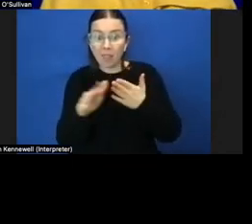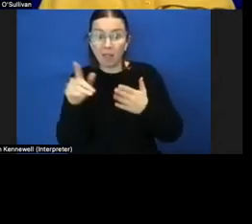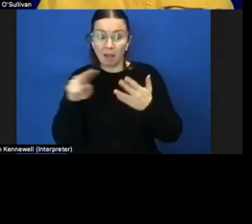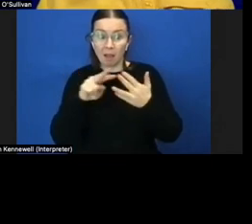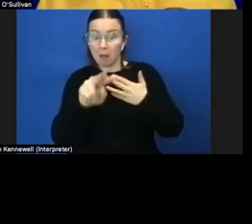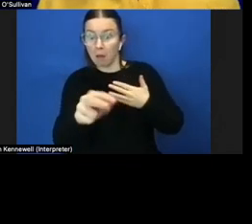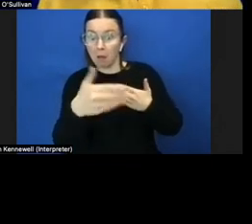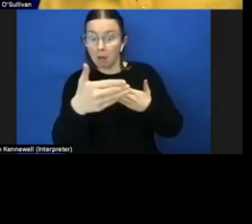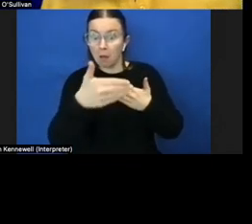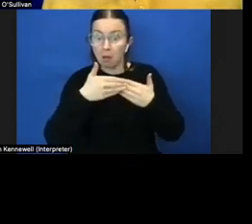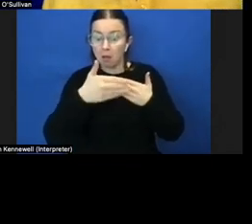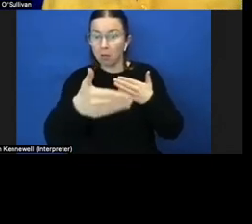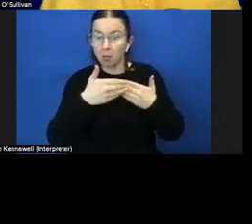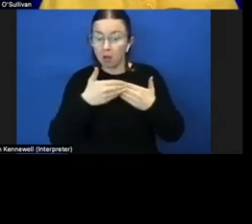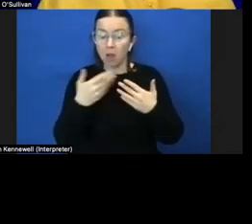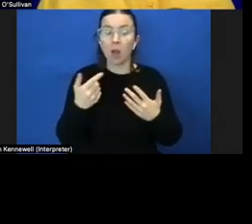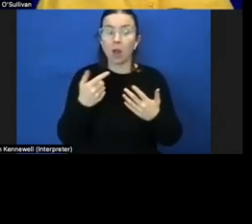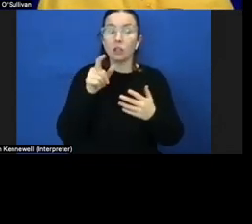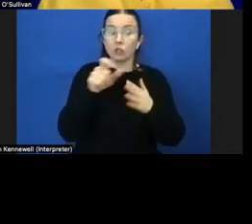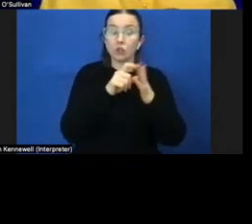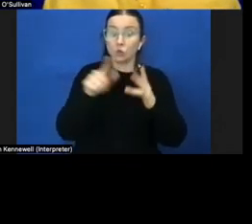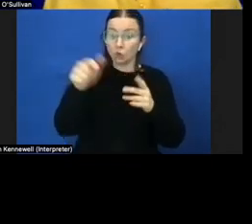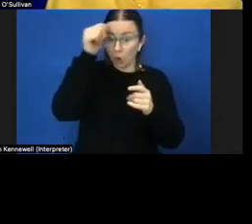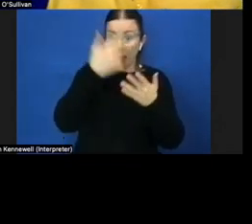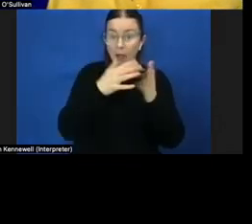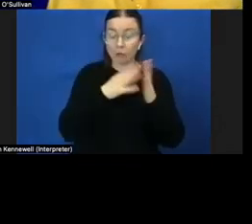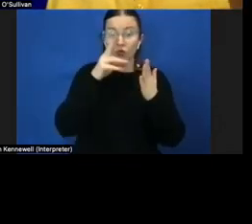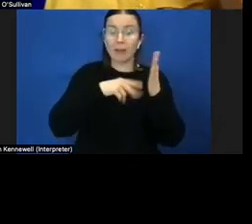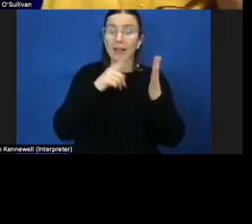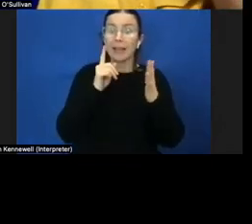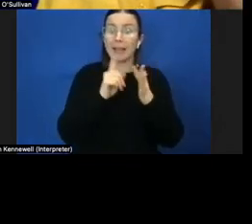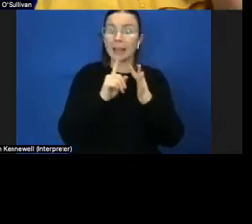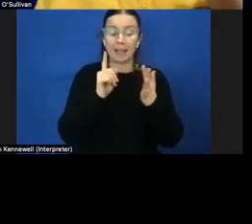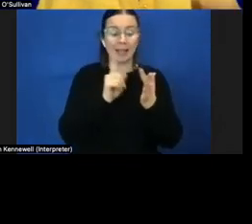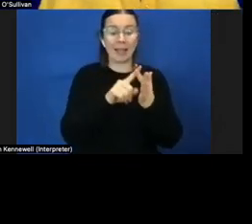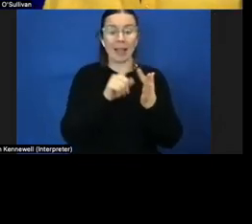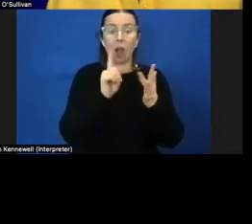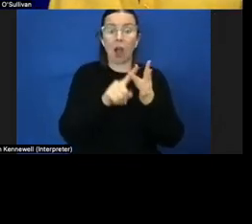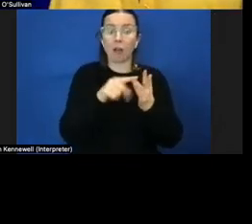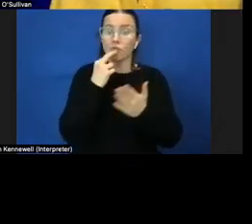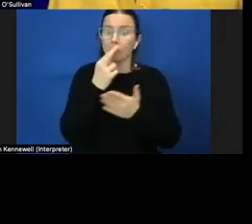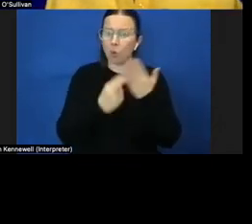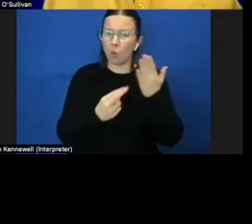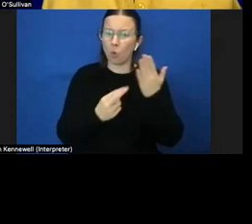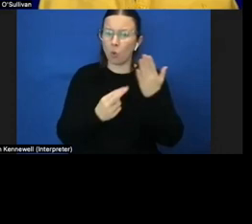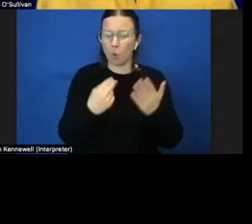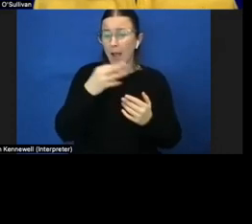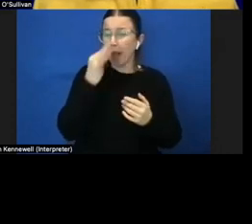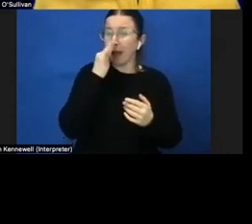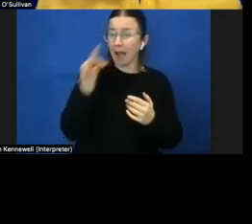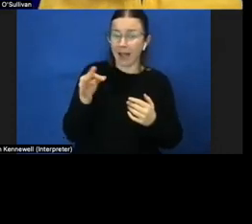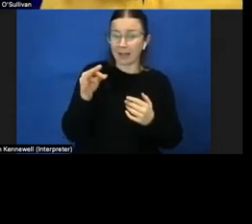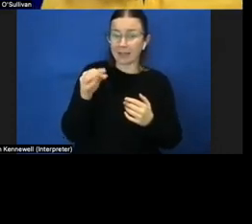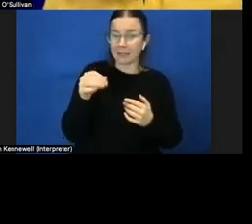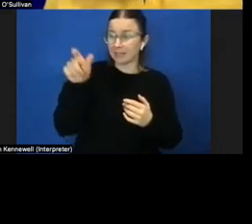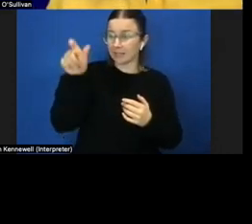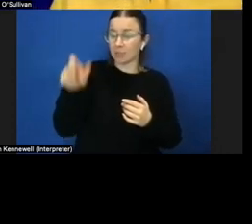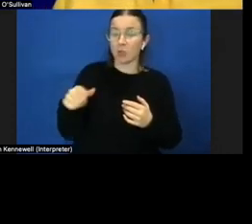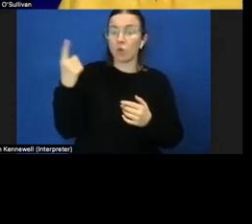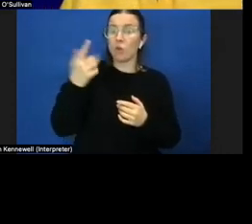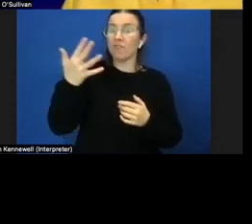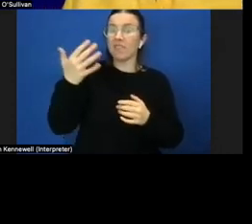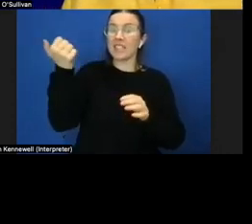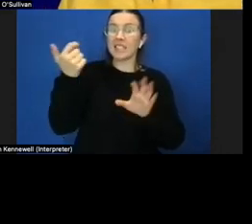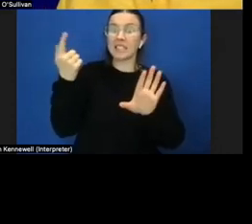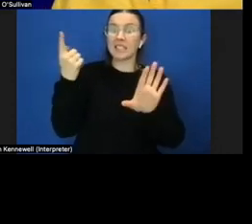know how to read an eye report i ask this as somebody within you know 15 16 years of deafblindness and i had